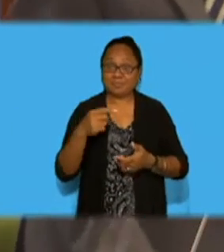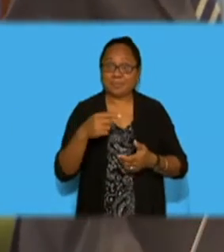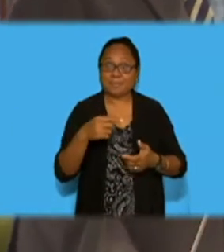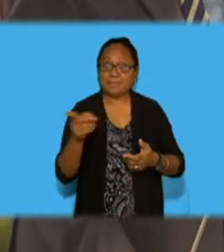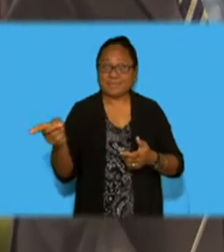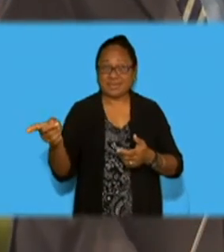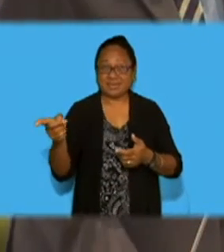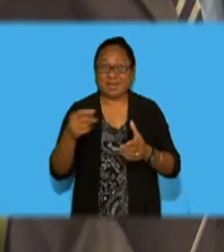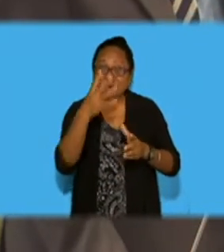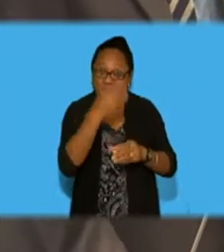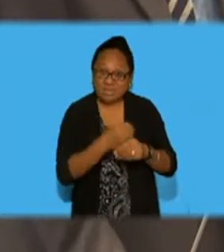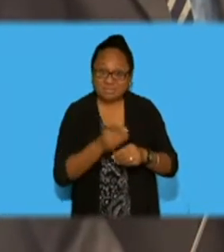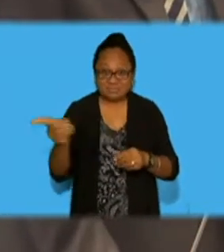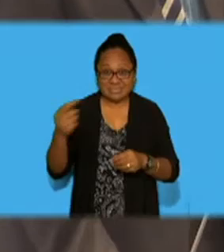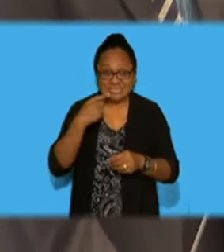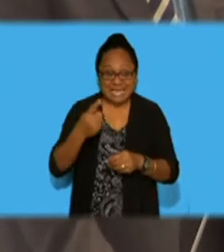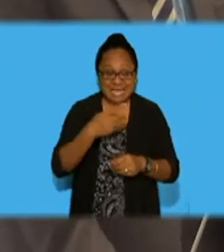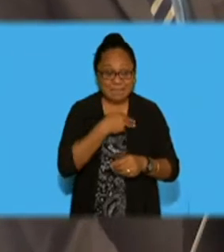is incorrect.